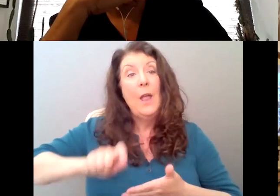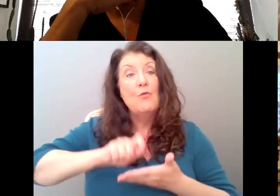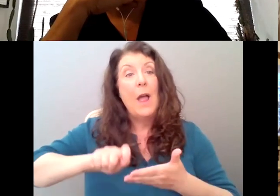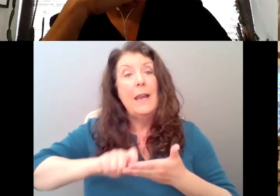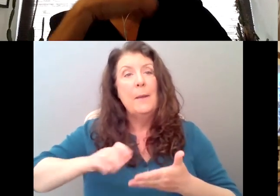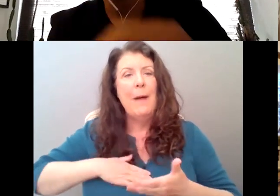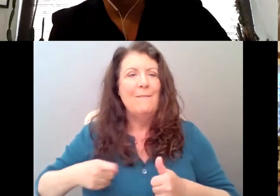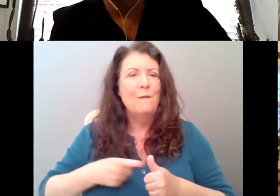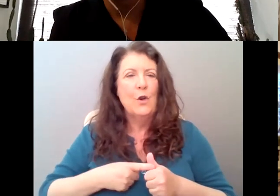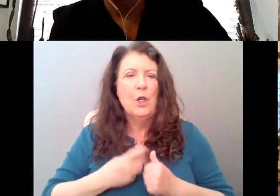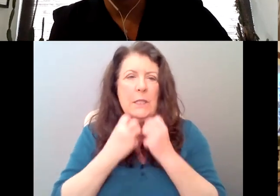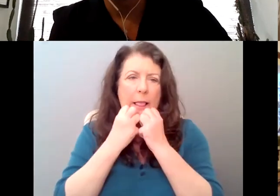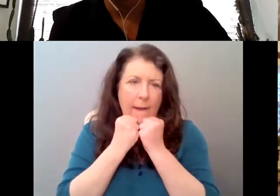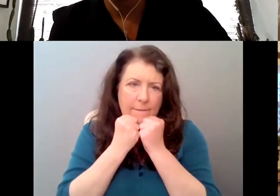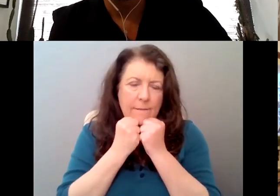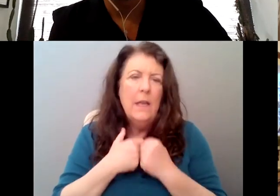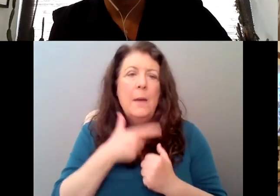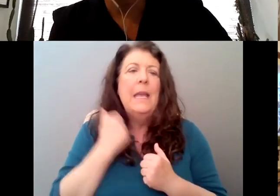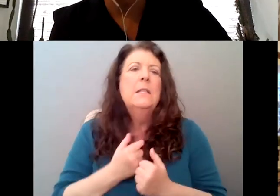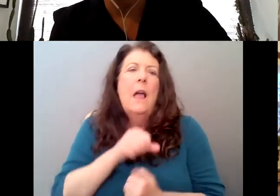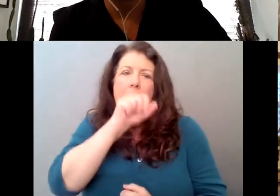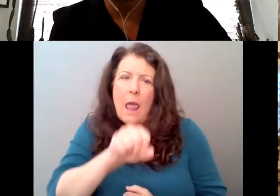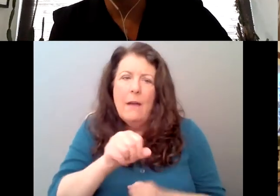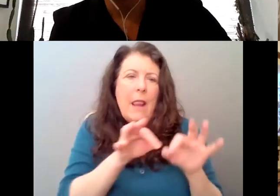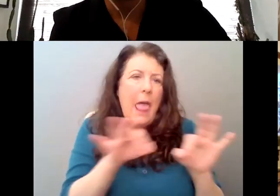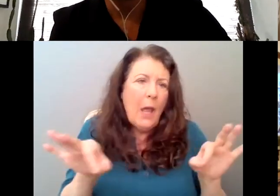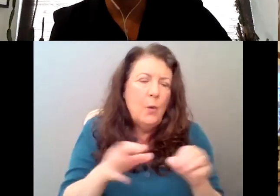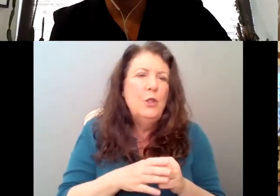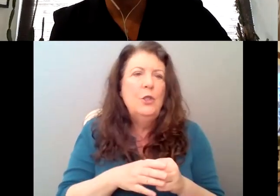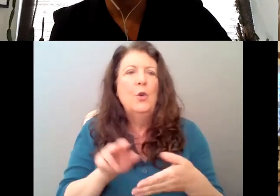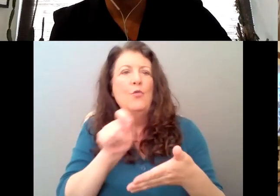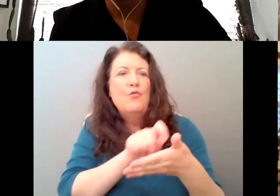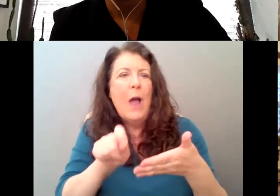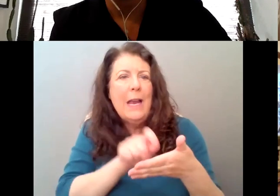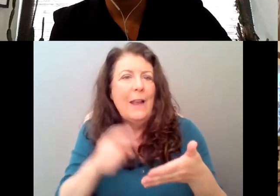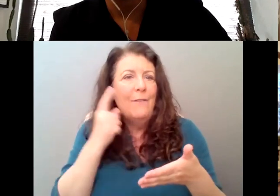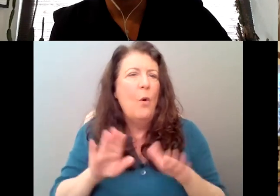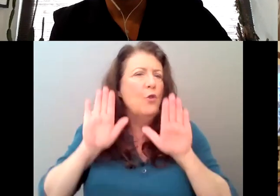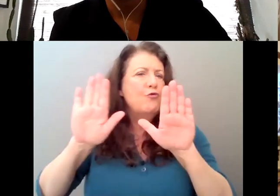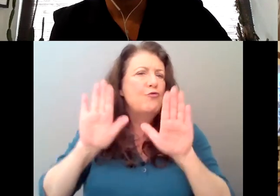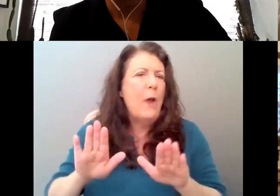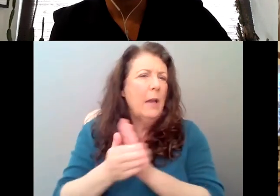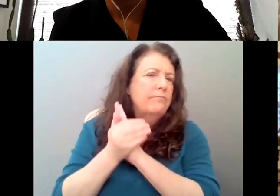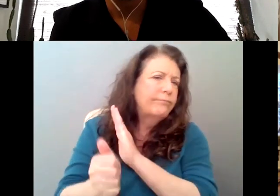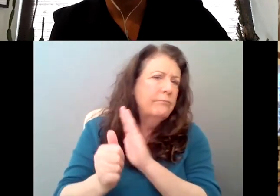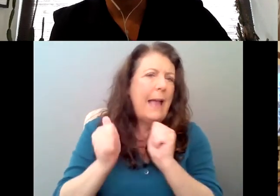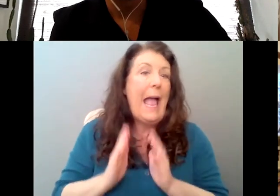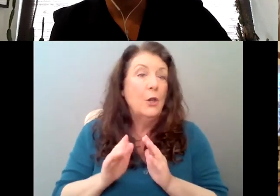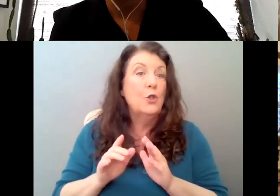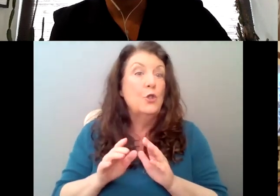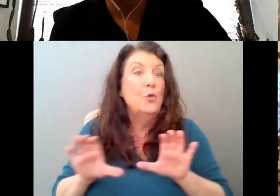I love language and writing for great actors to give great performances.